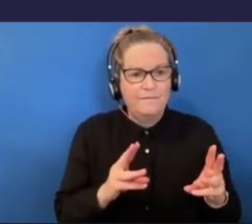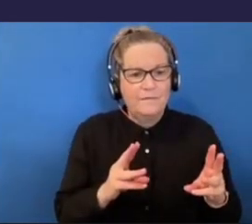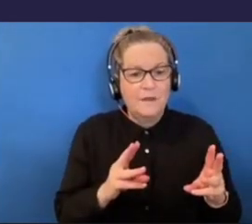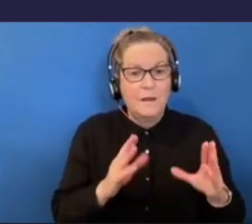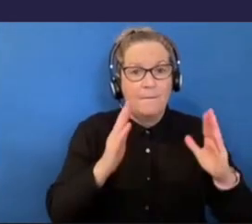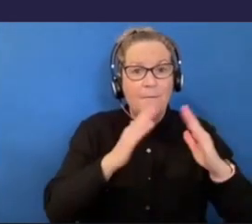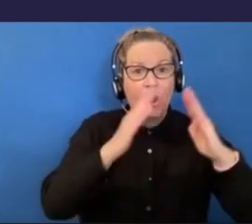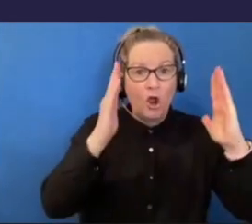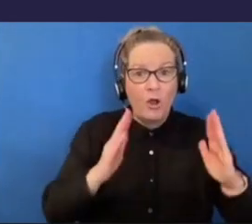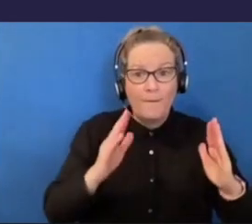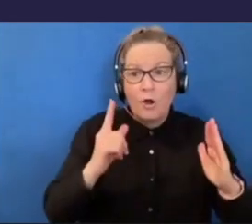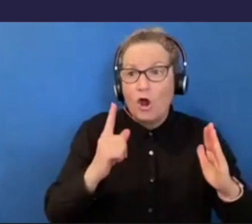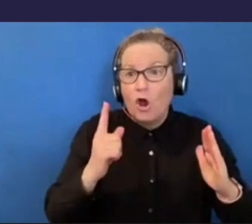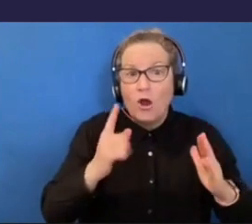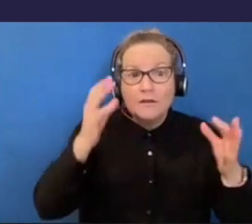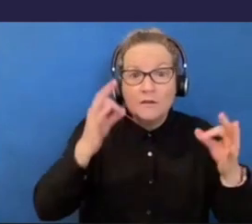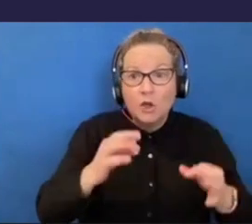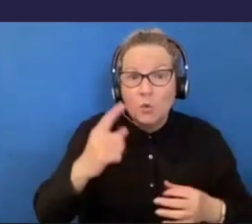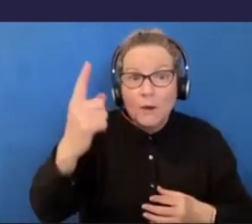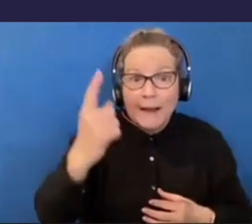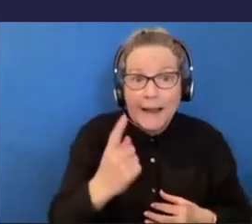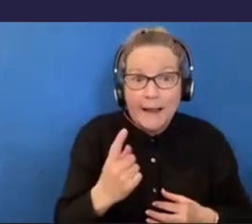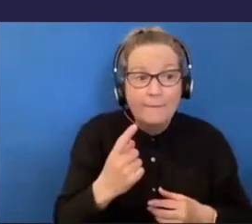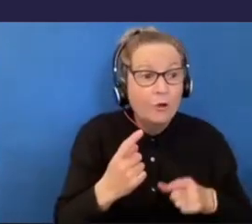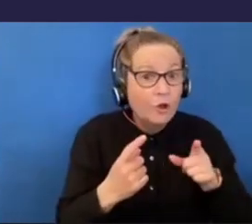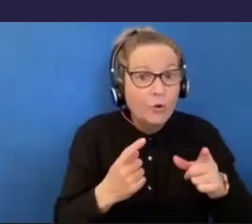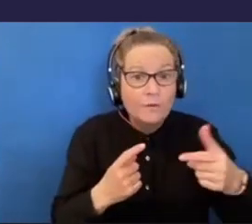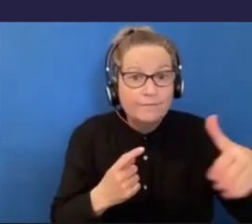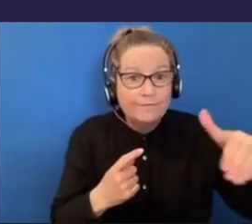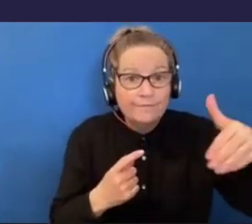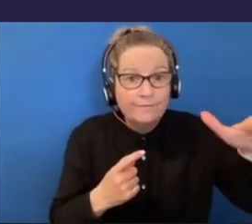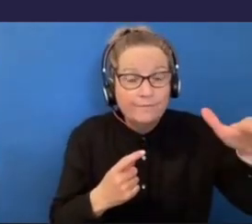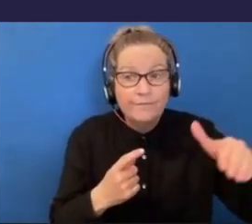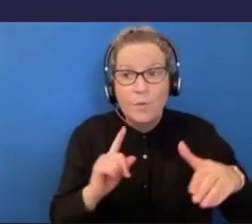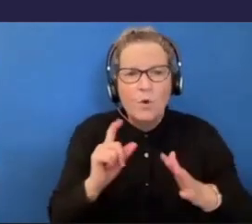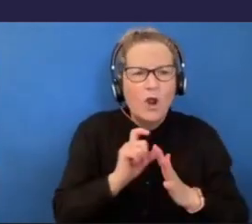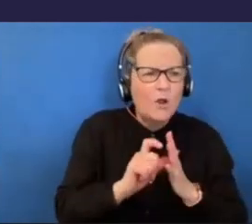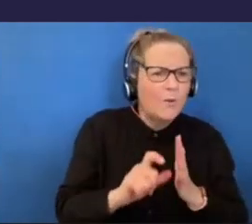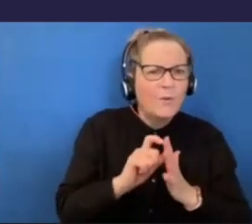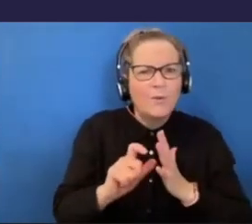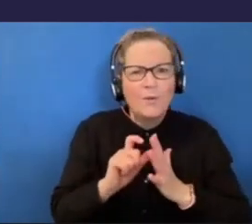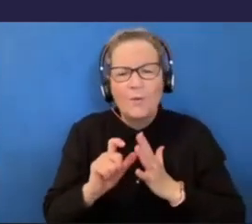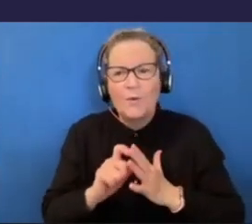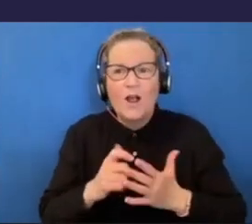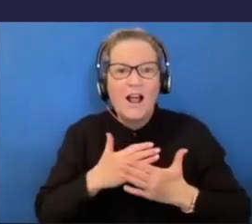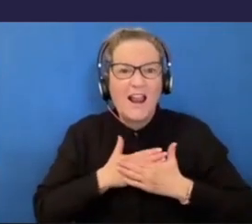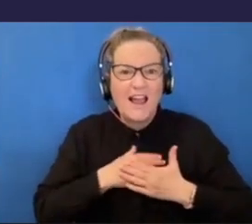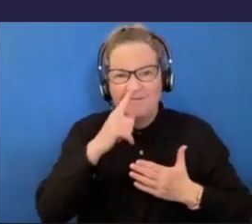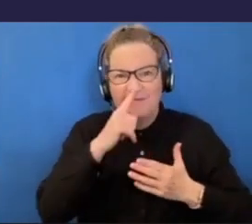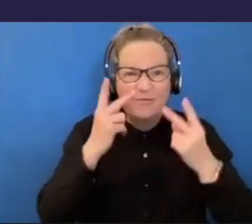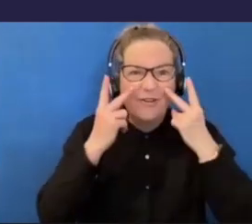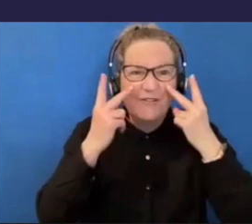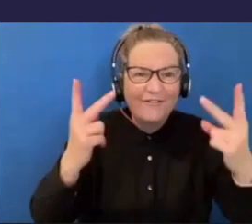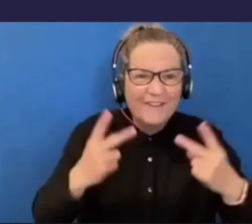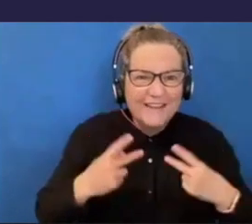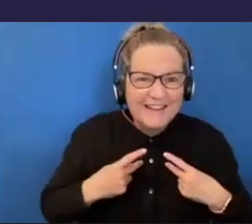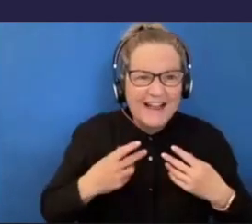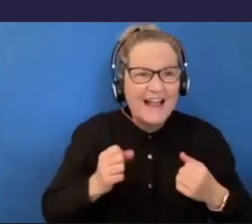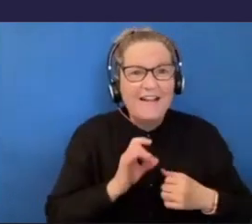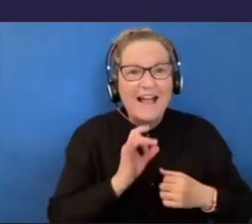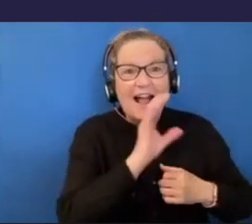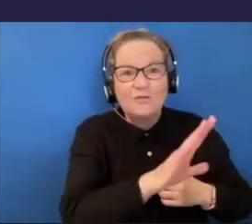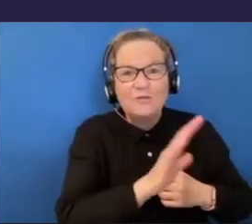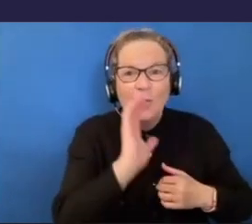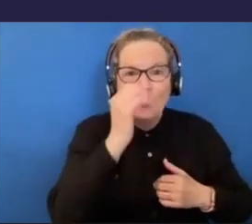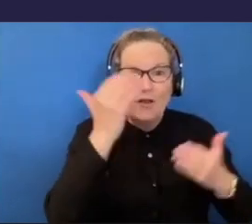door and what I do with my time. I love having people visit, hosting outdoor movie nights, listening to